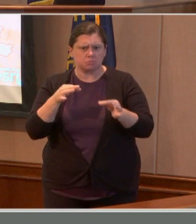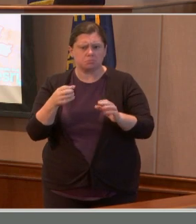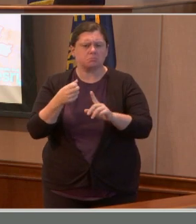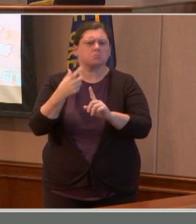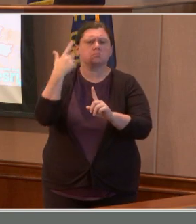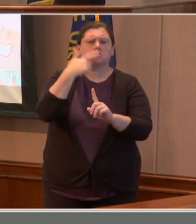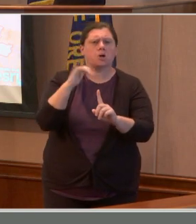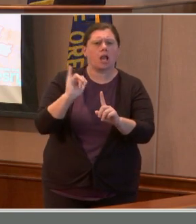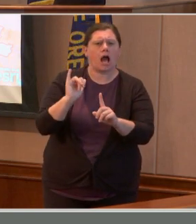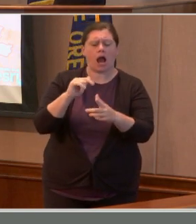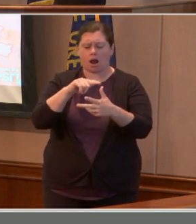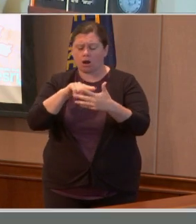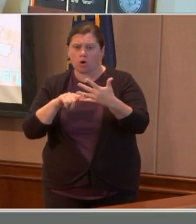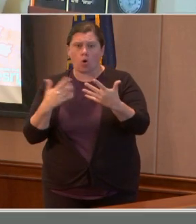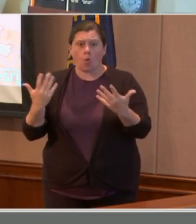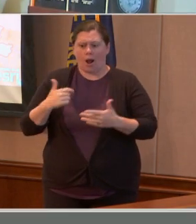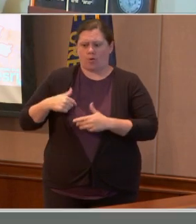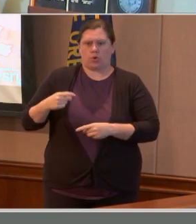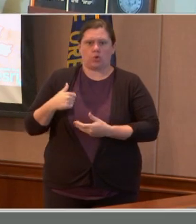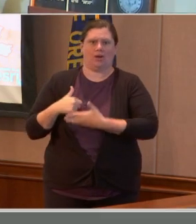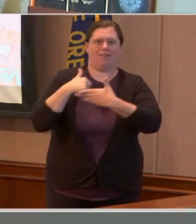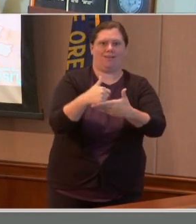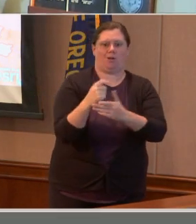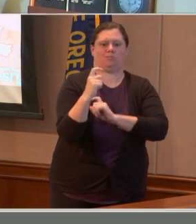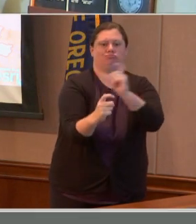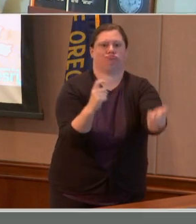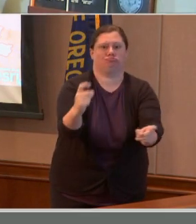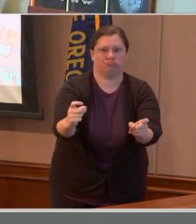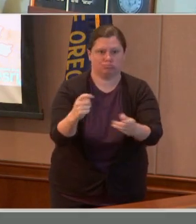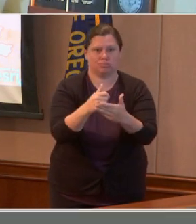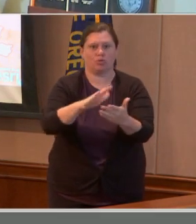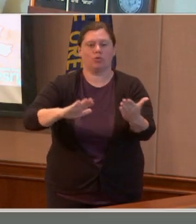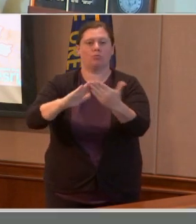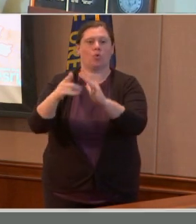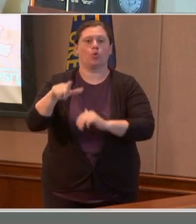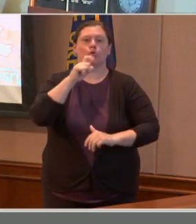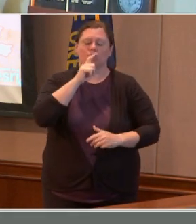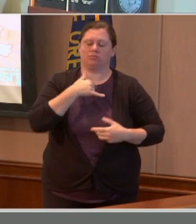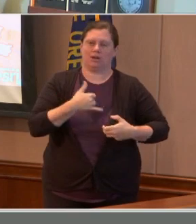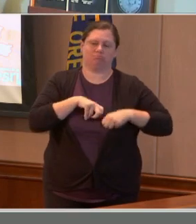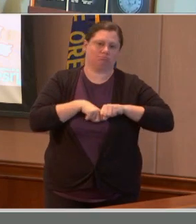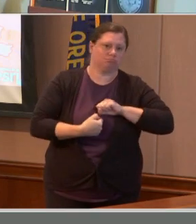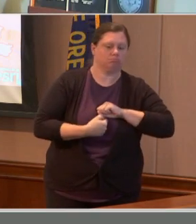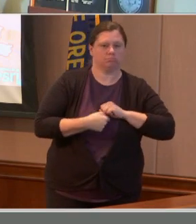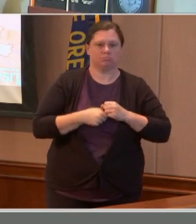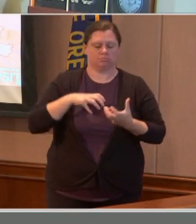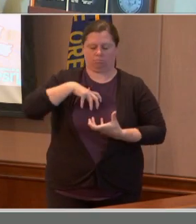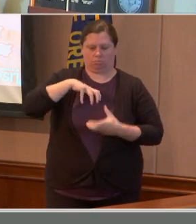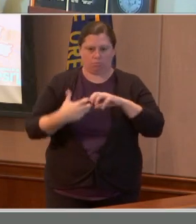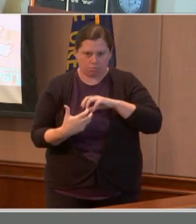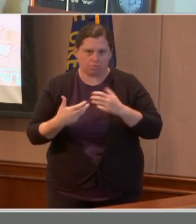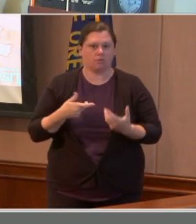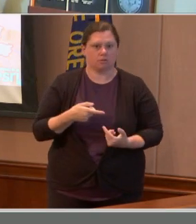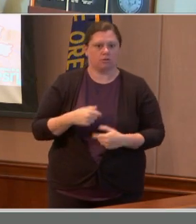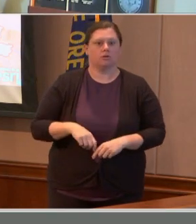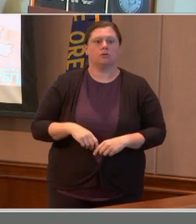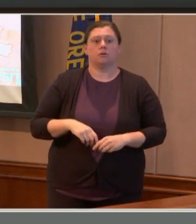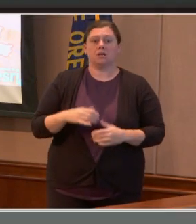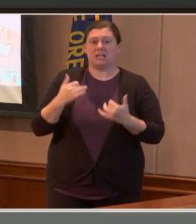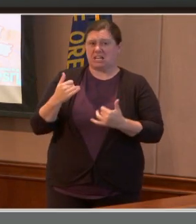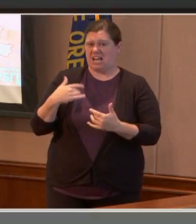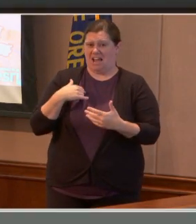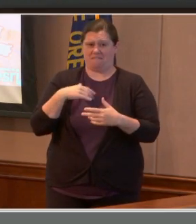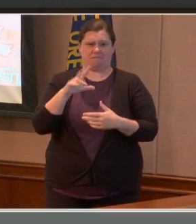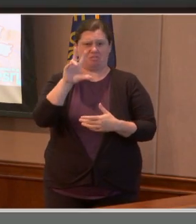from these devastating fires. We have about a half an hour, so we'll begin with speakers explaining the latest